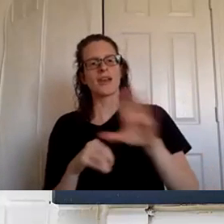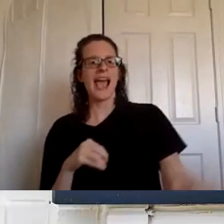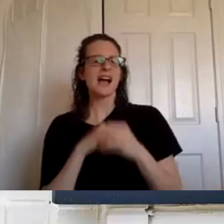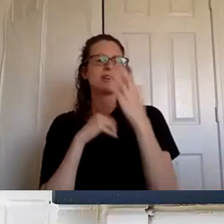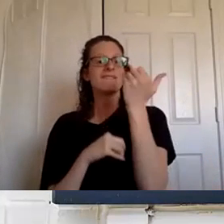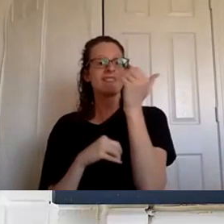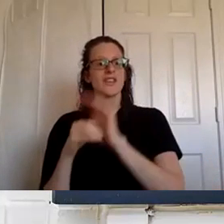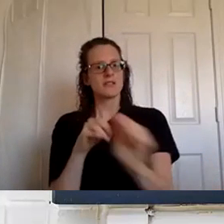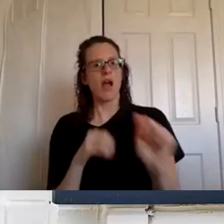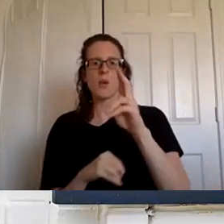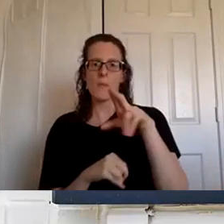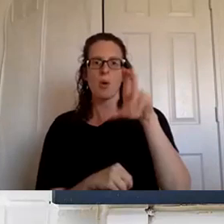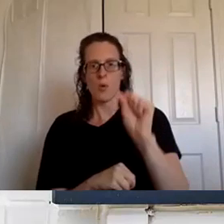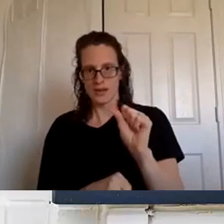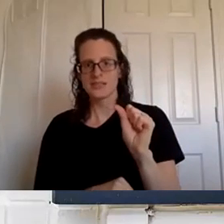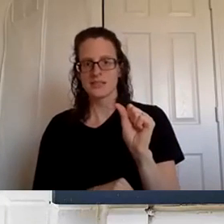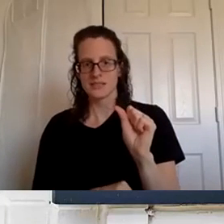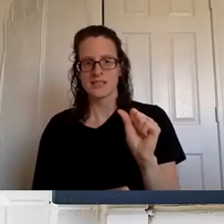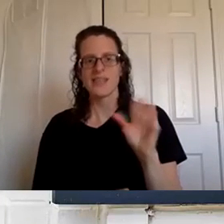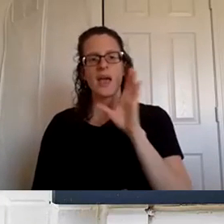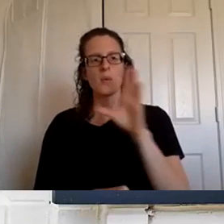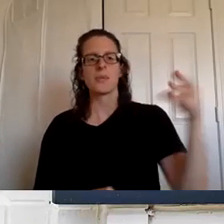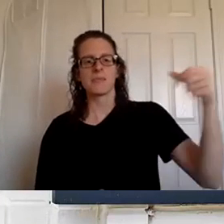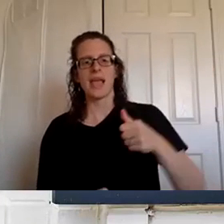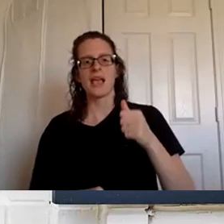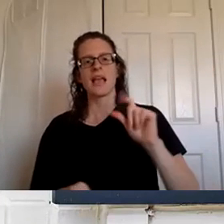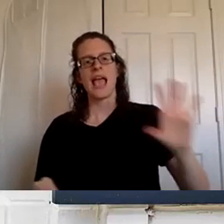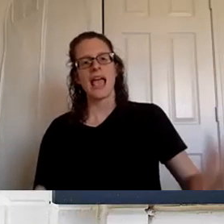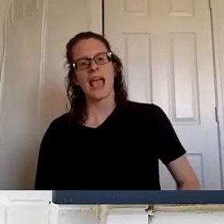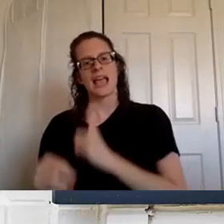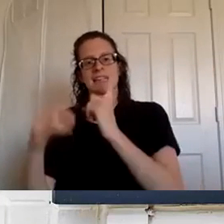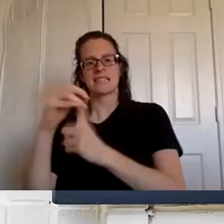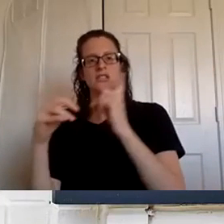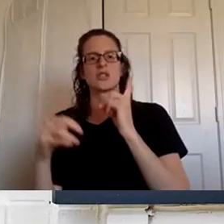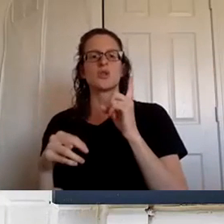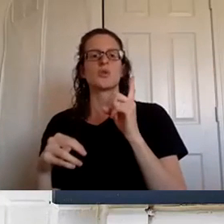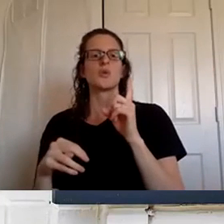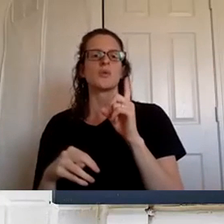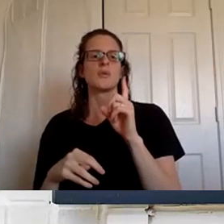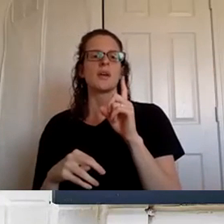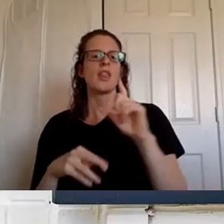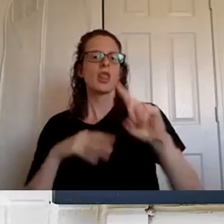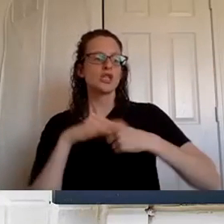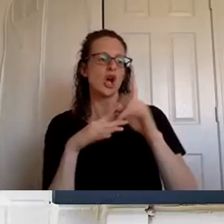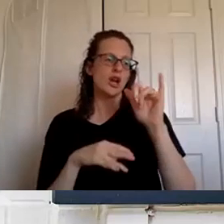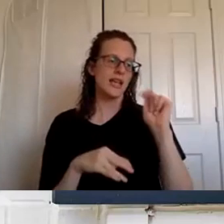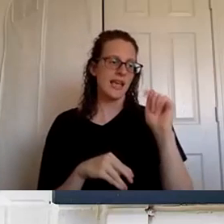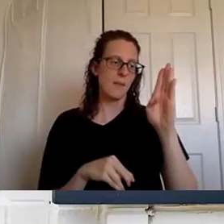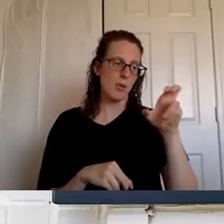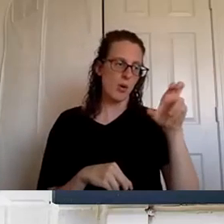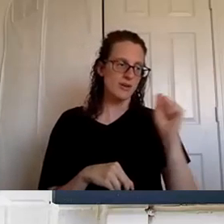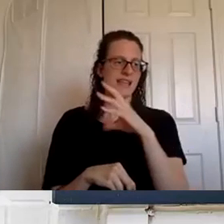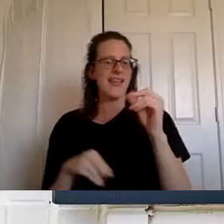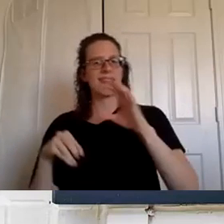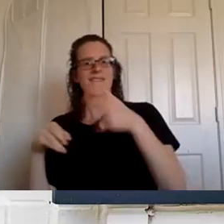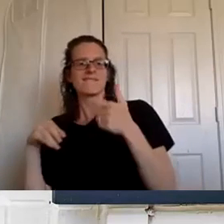bonus that is paid out in addition to the starter kit bonus and the fast start